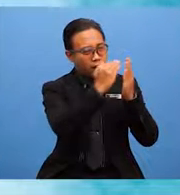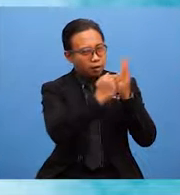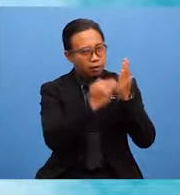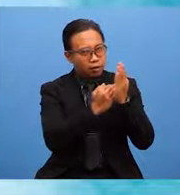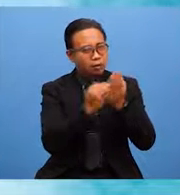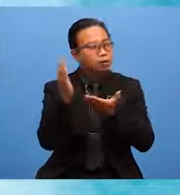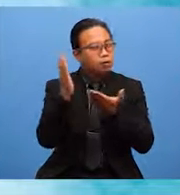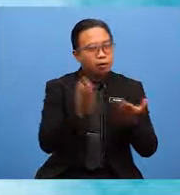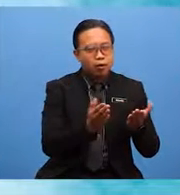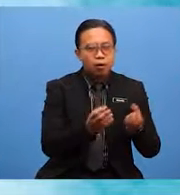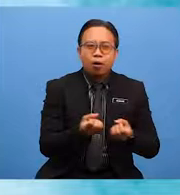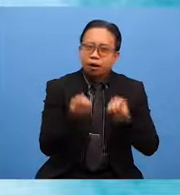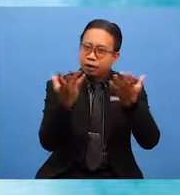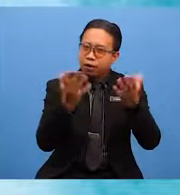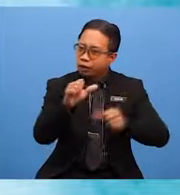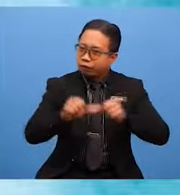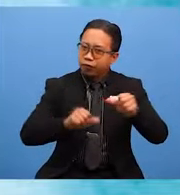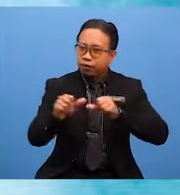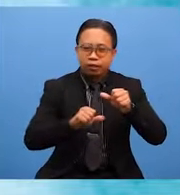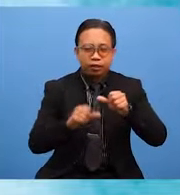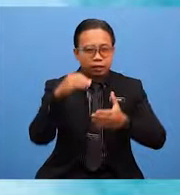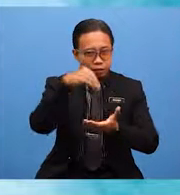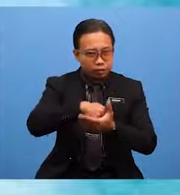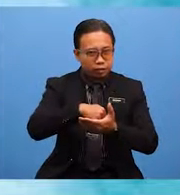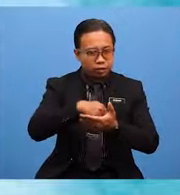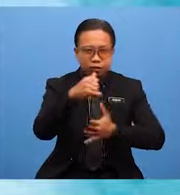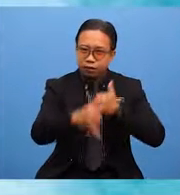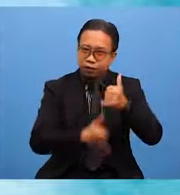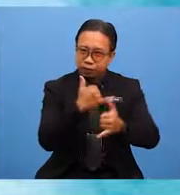carried out so many activities in this year.